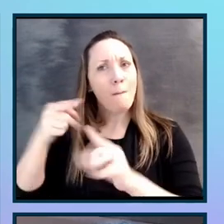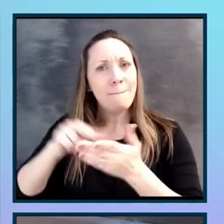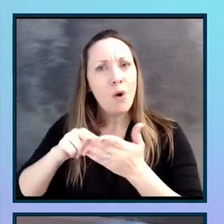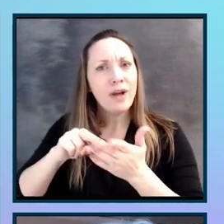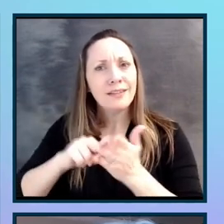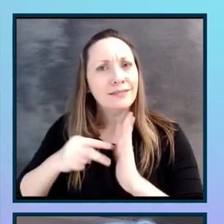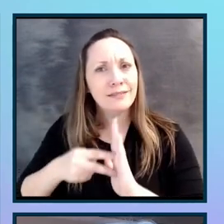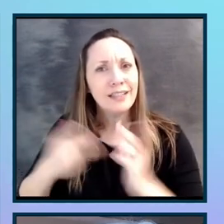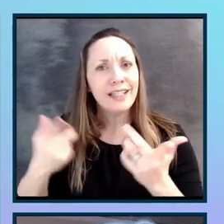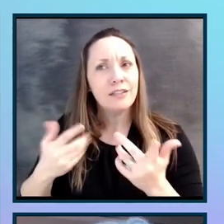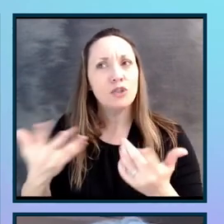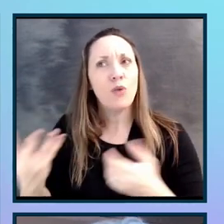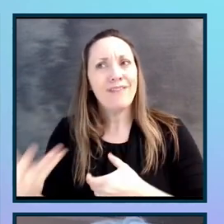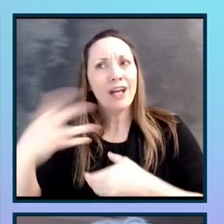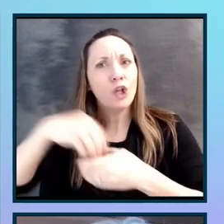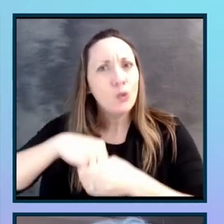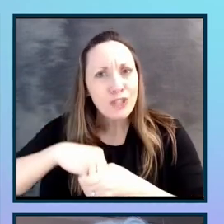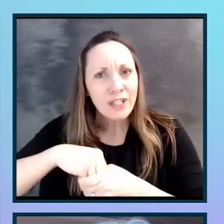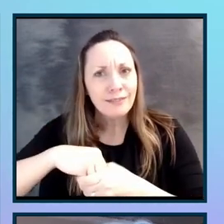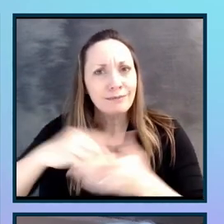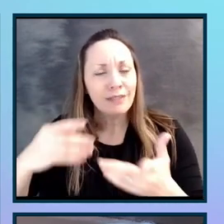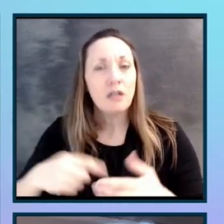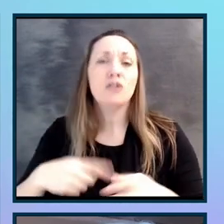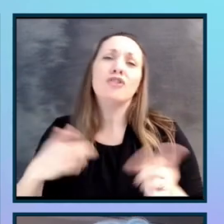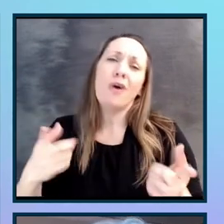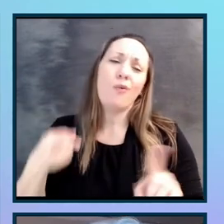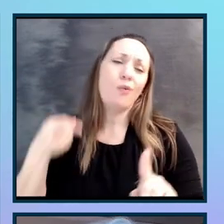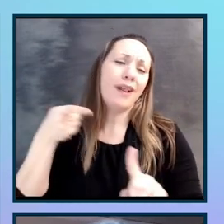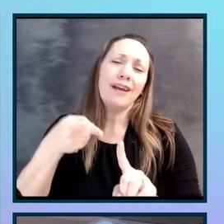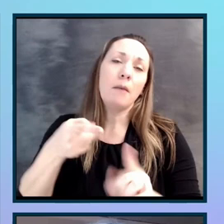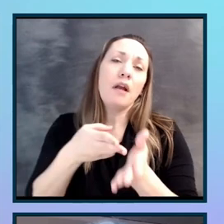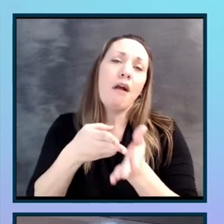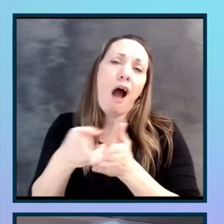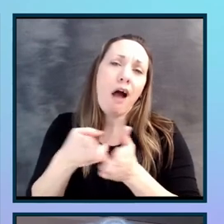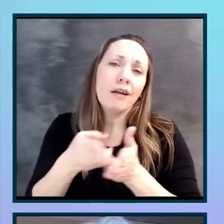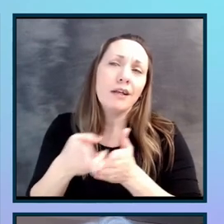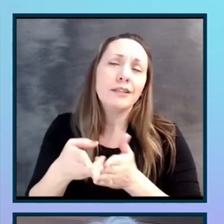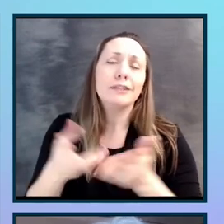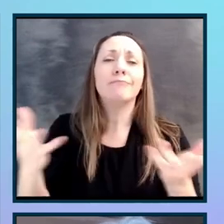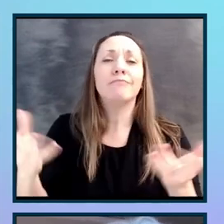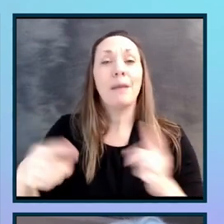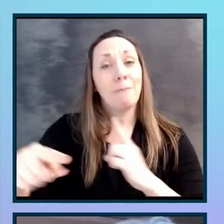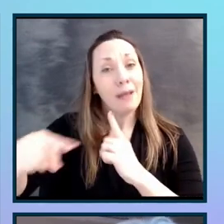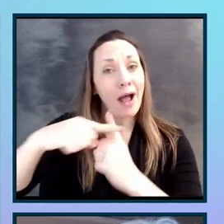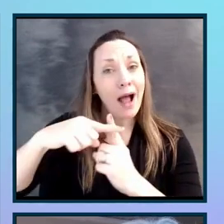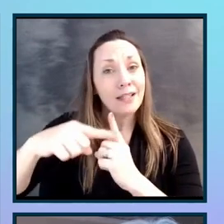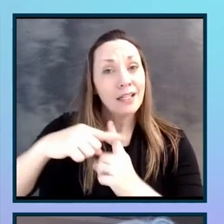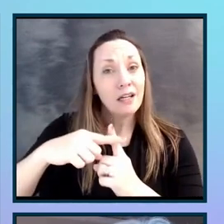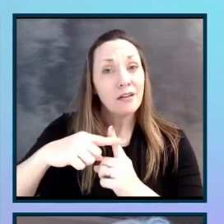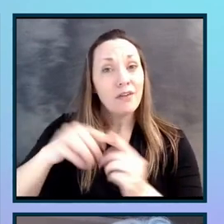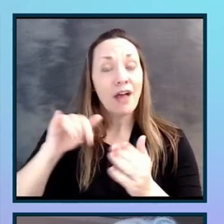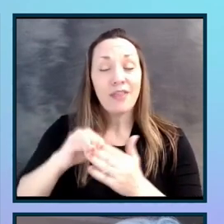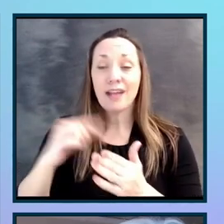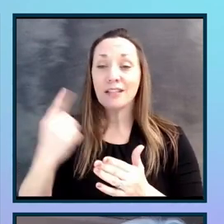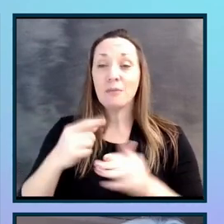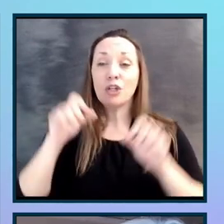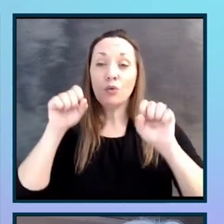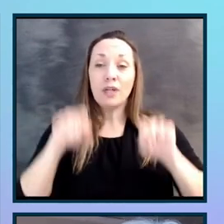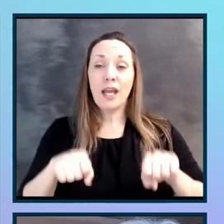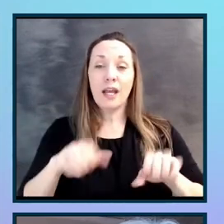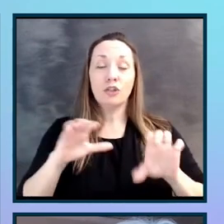leaving disabled people out. So being honest and transparent and being positive, this is something we can do in structured negotiation,